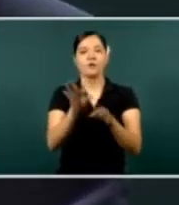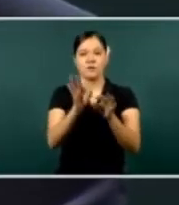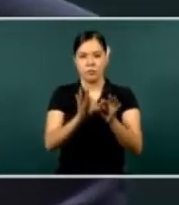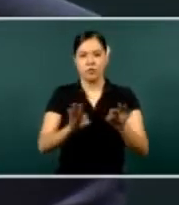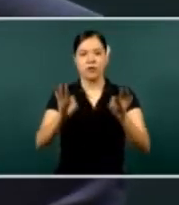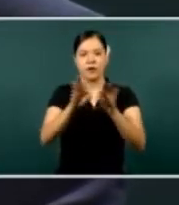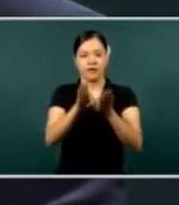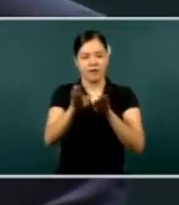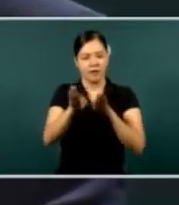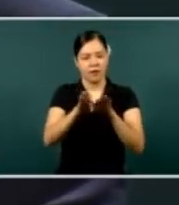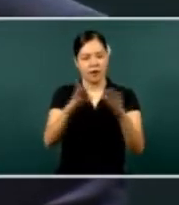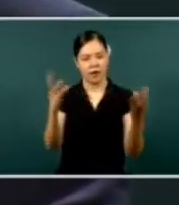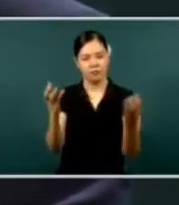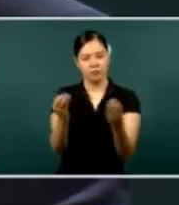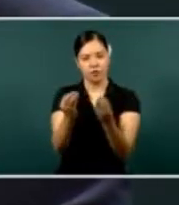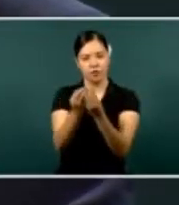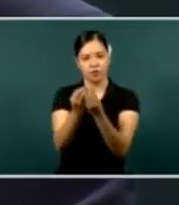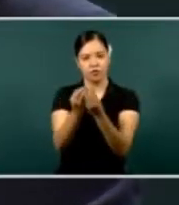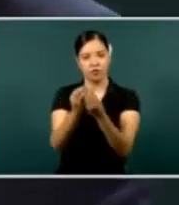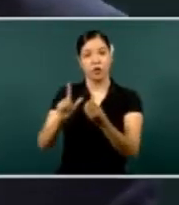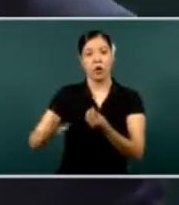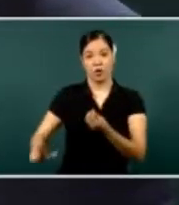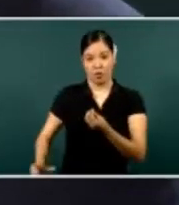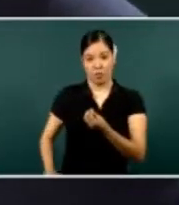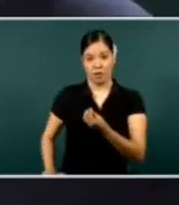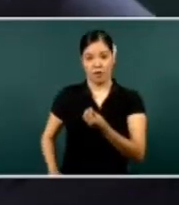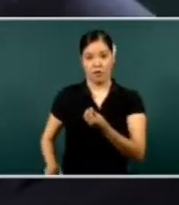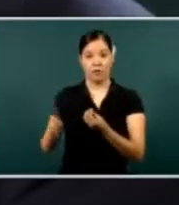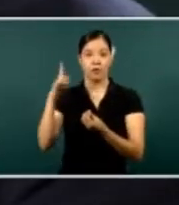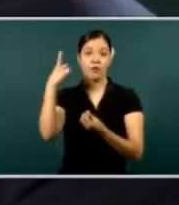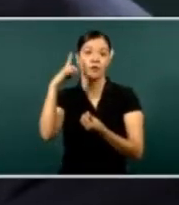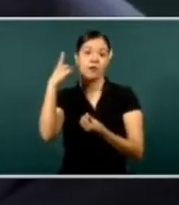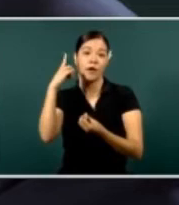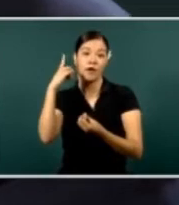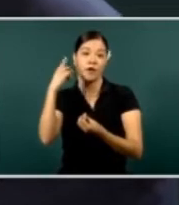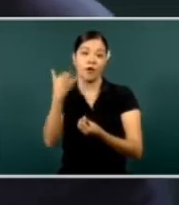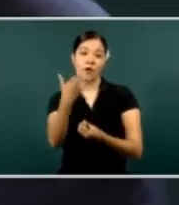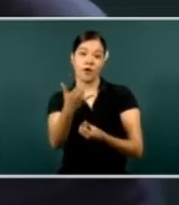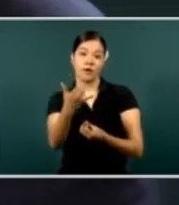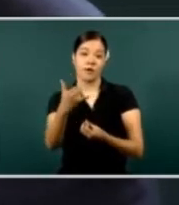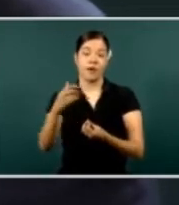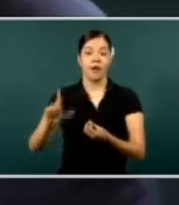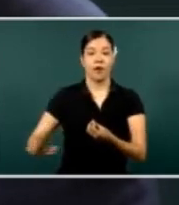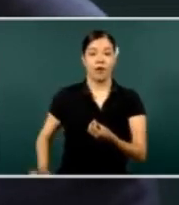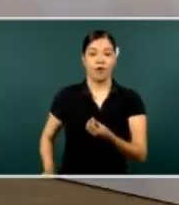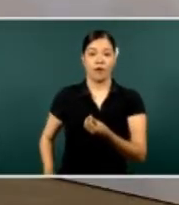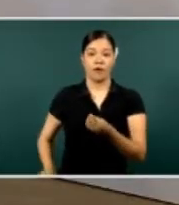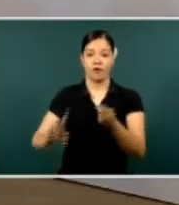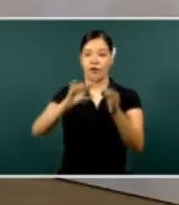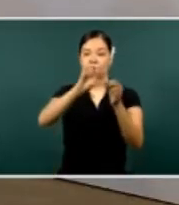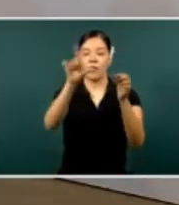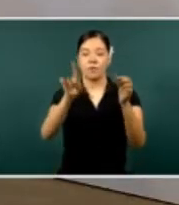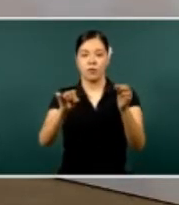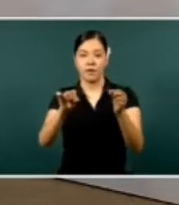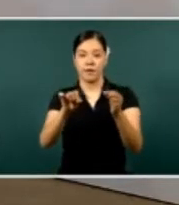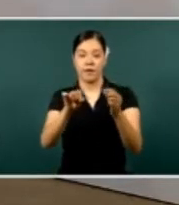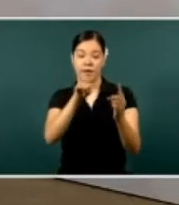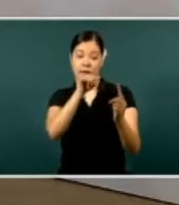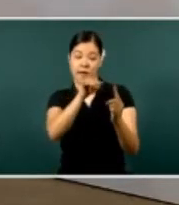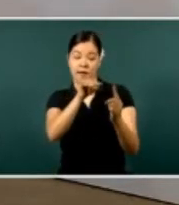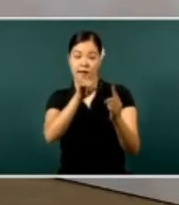And we're working in a matter conjunctly with the federal government.